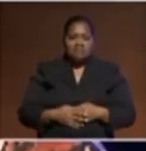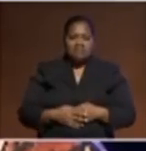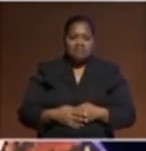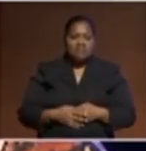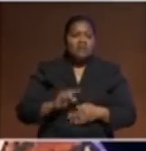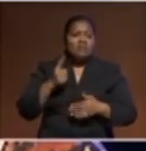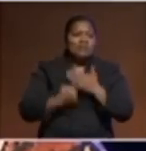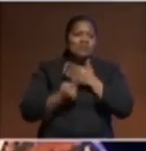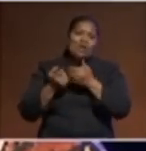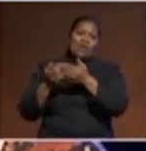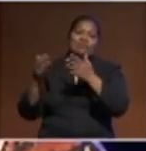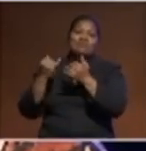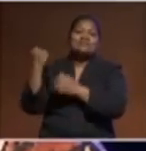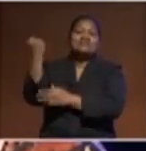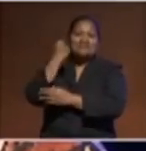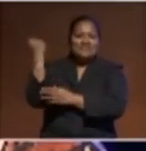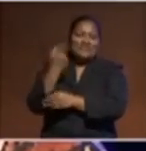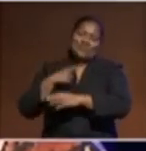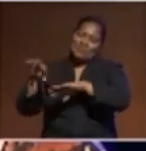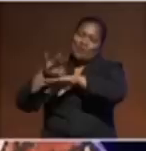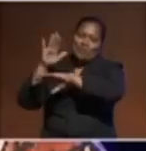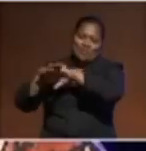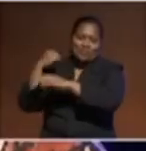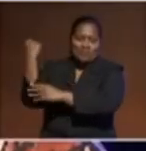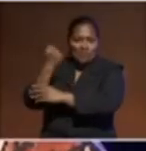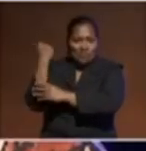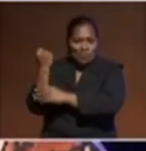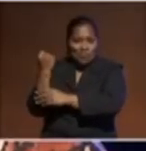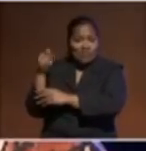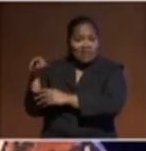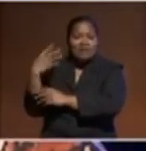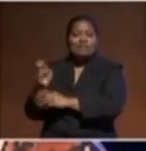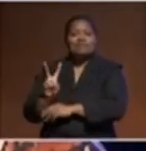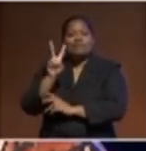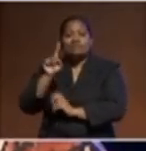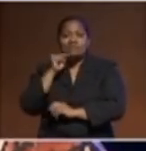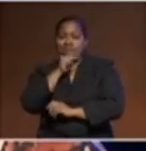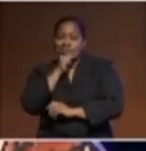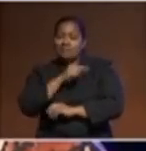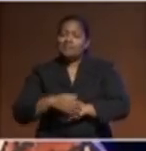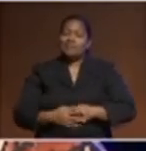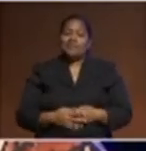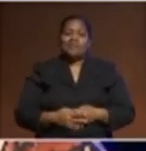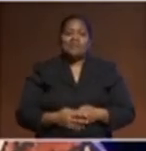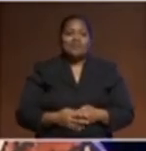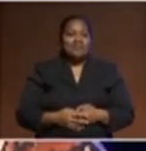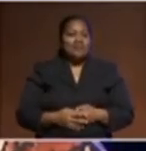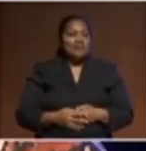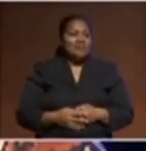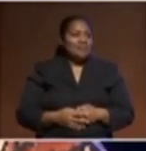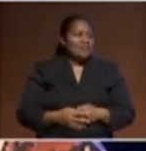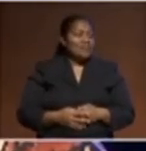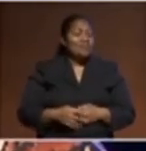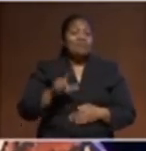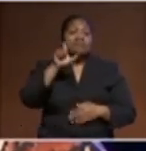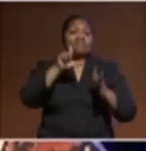to a Samoan. And married in Samoa with two boys, one of which plays top rugby. And she is the